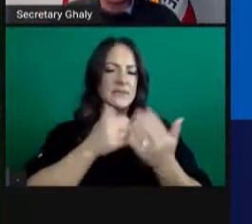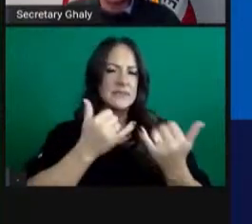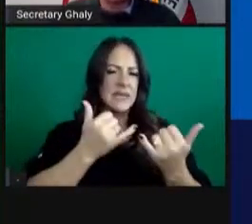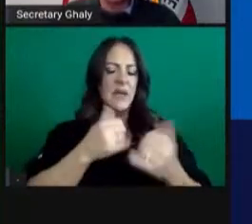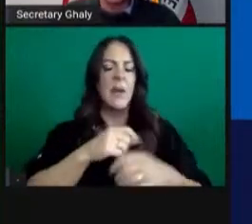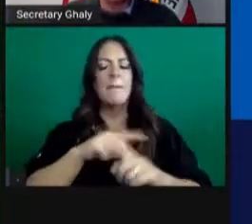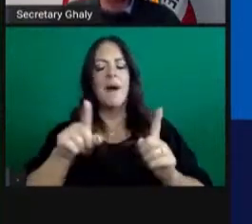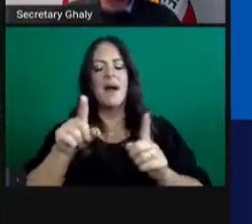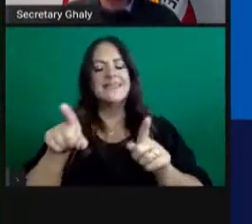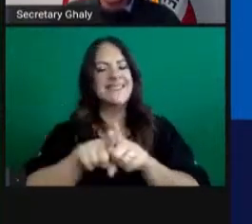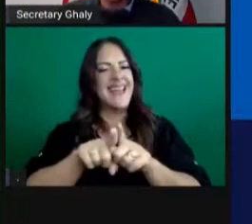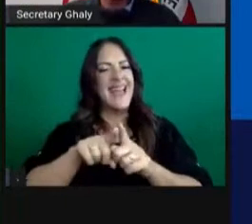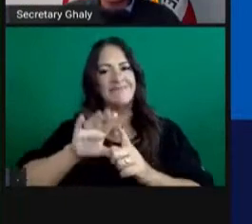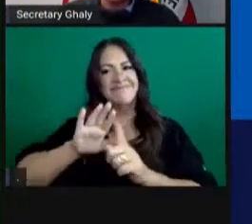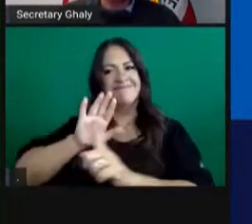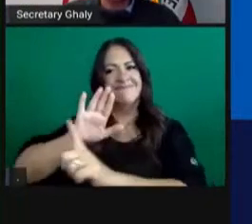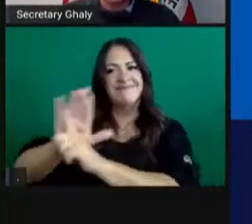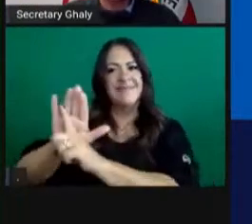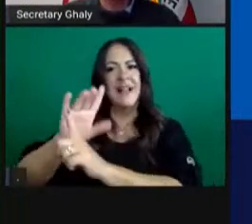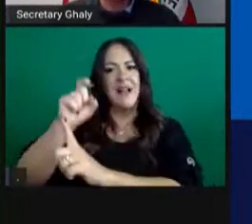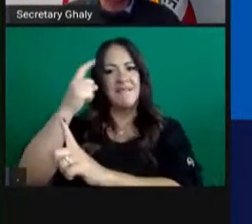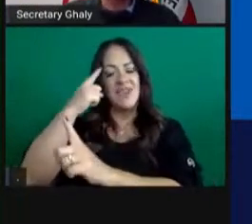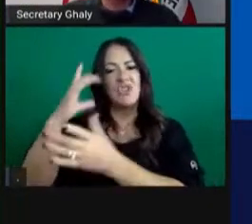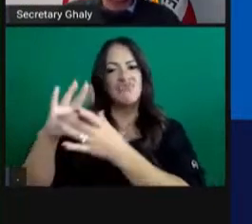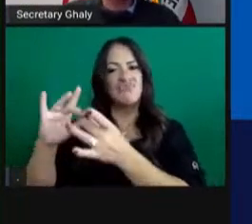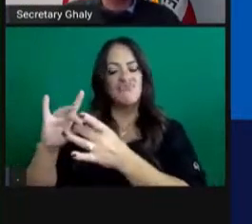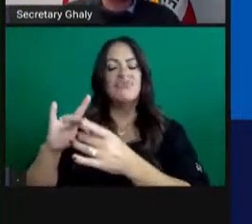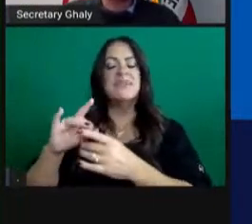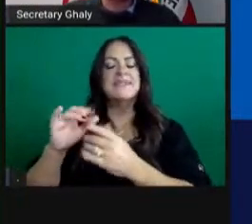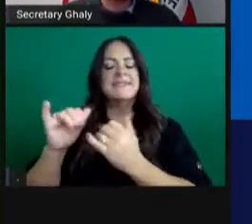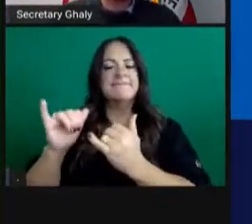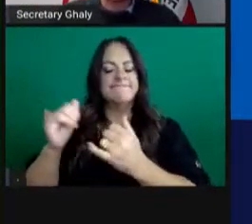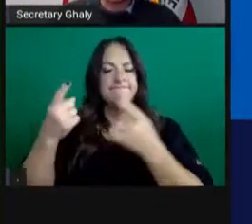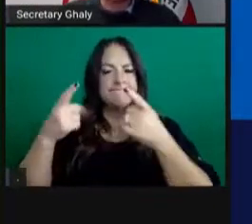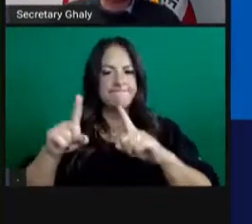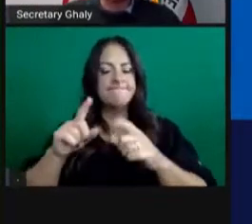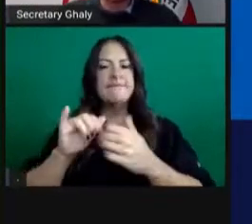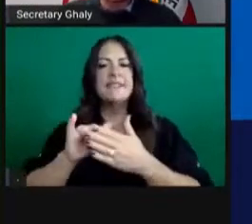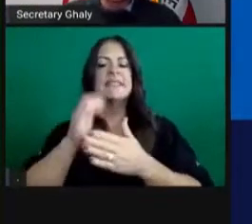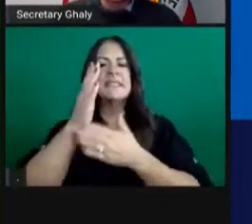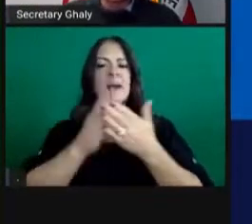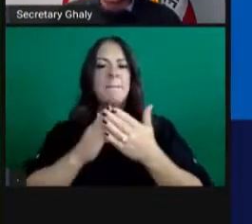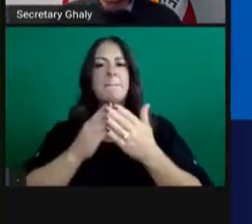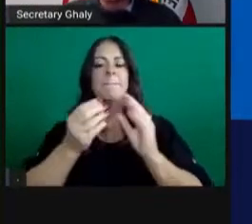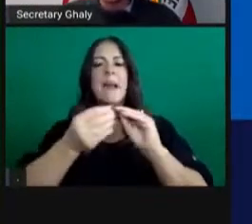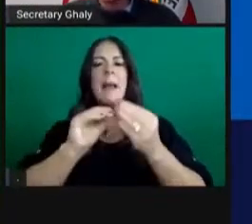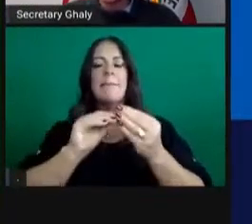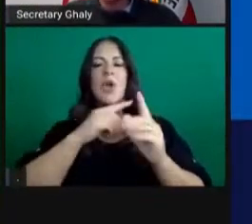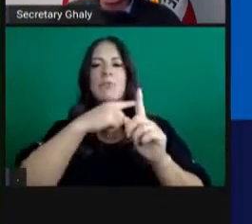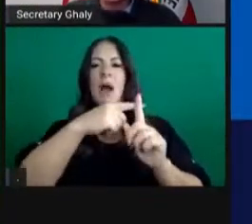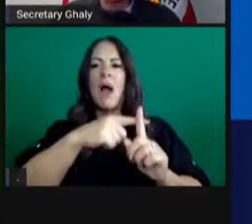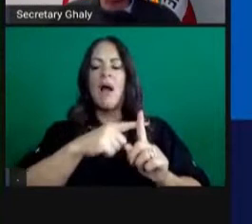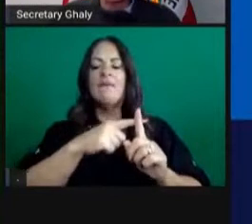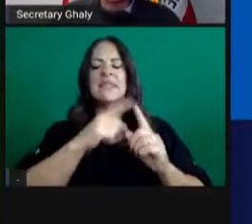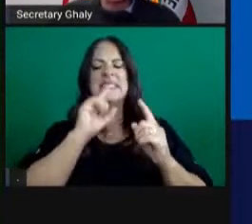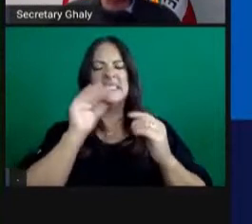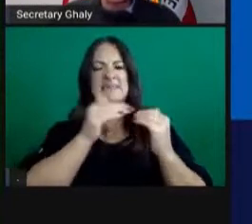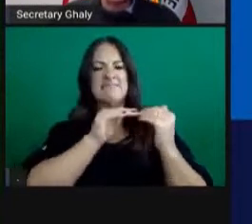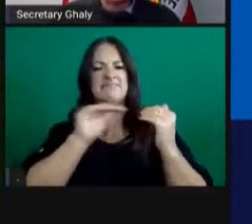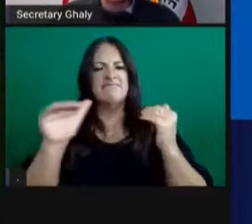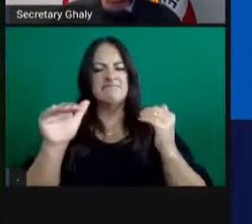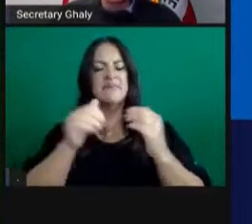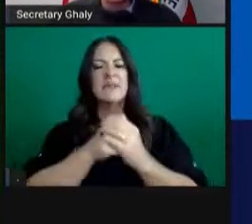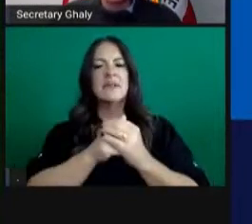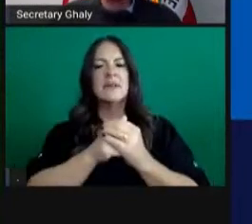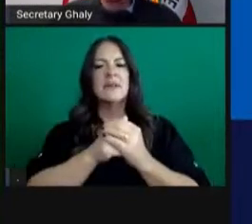I've been making, many others, that some signs that the case numbers are stabilizing. However, our test positivity